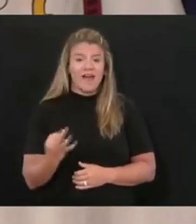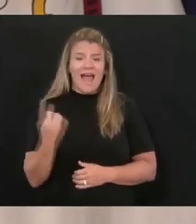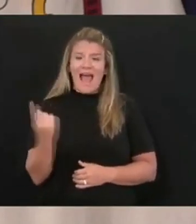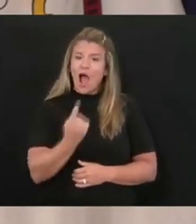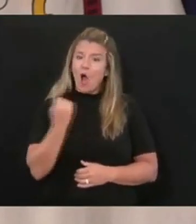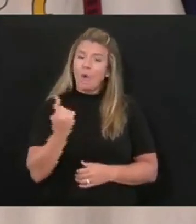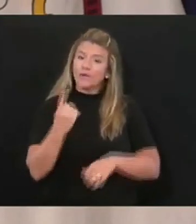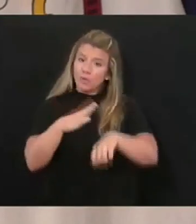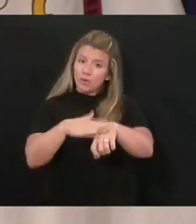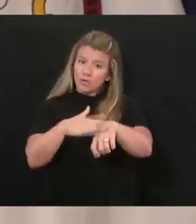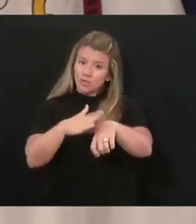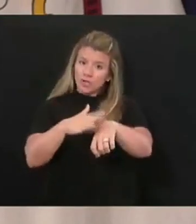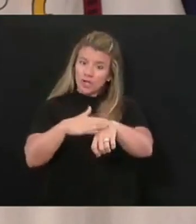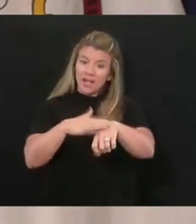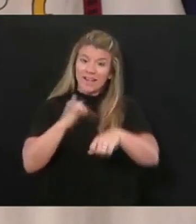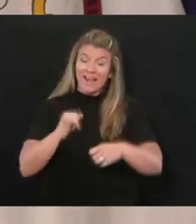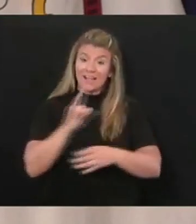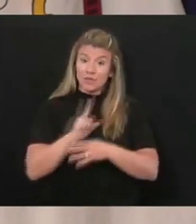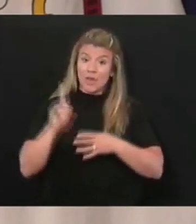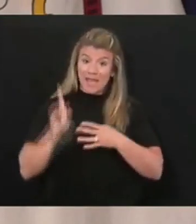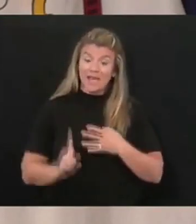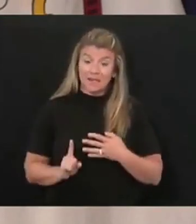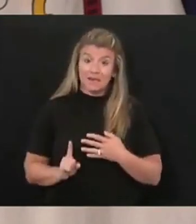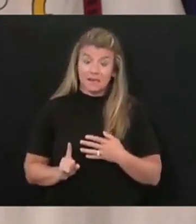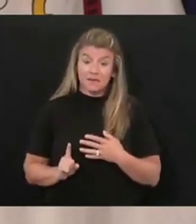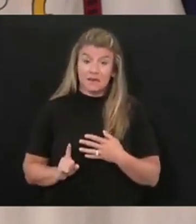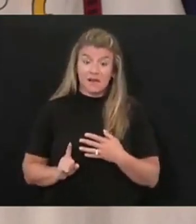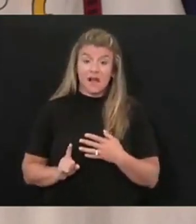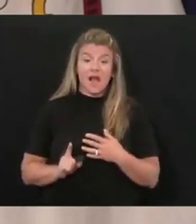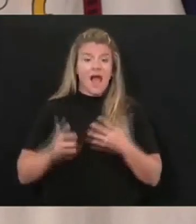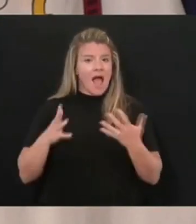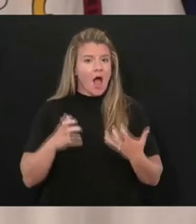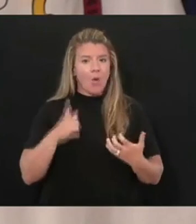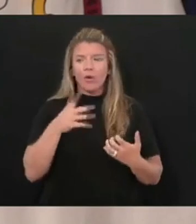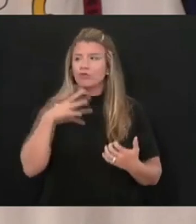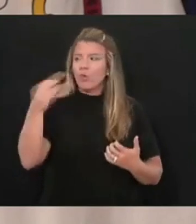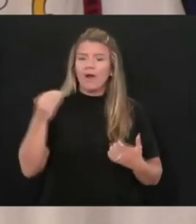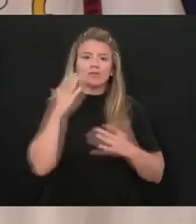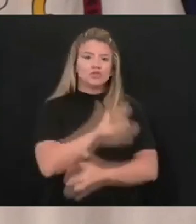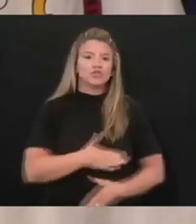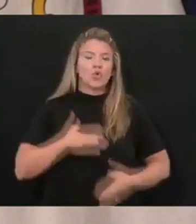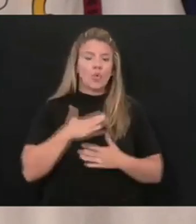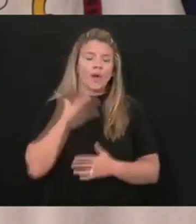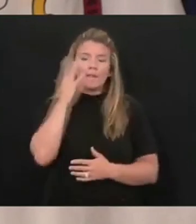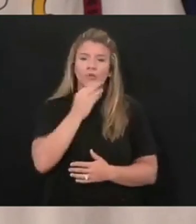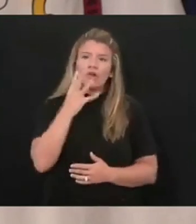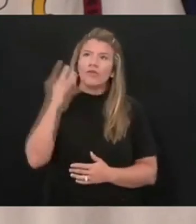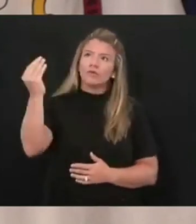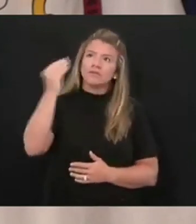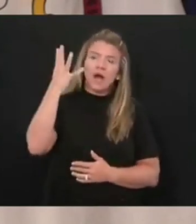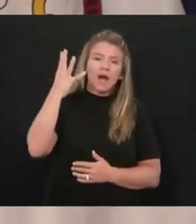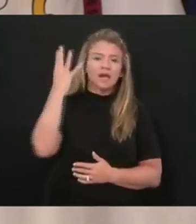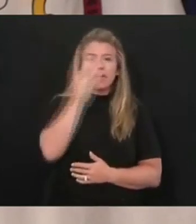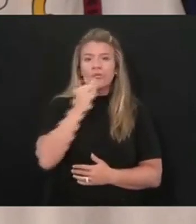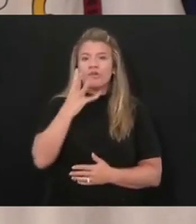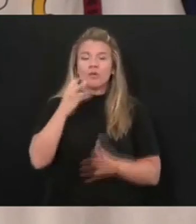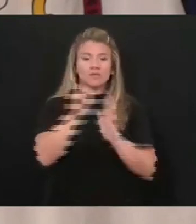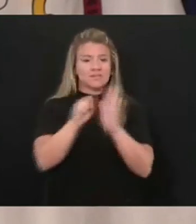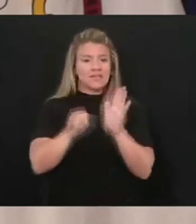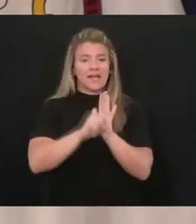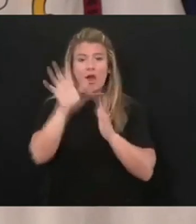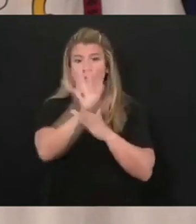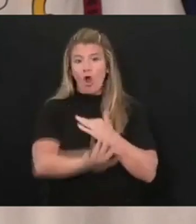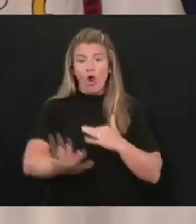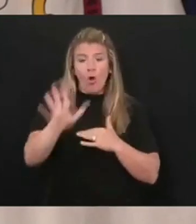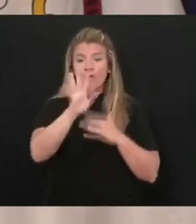caution you, we got to go through a weekend. You know, I want you to go out and enjoy the beautiful sunshine in this beautiful, beautiful state in every